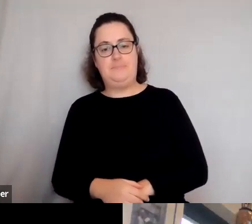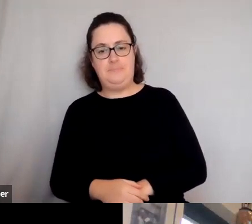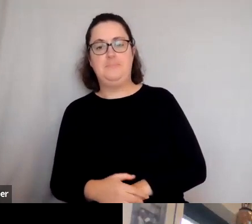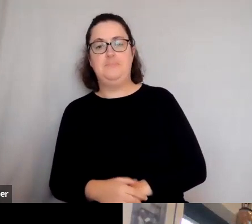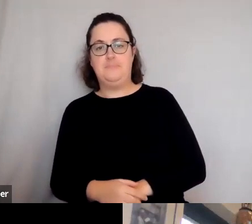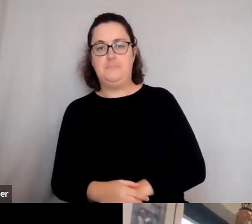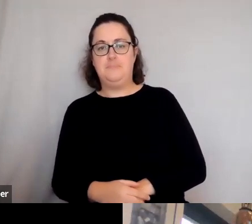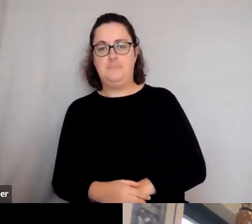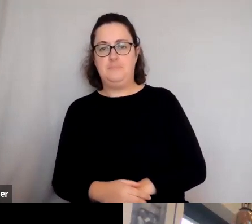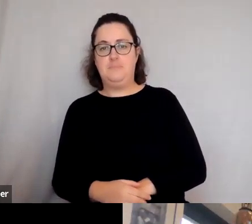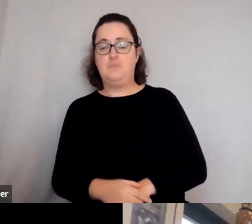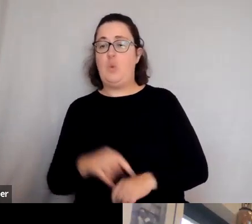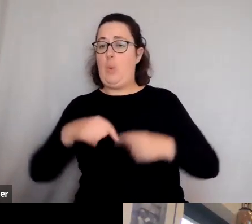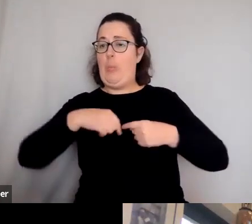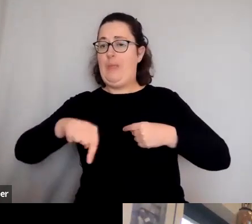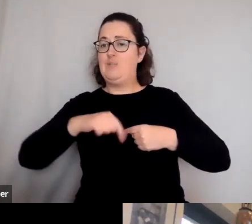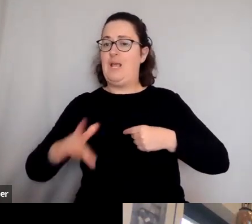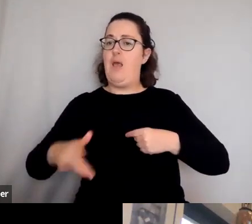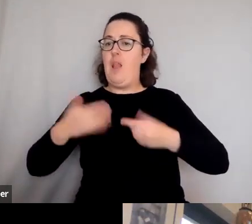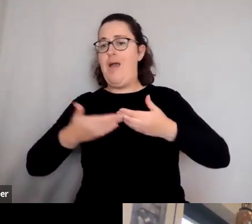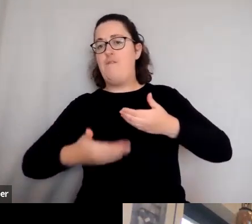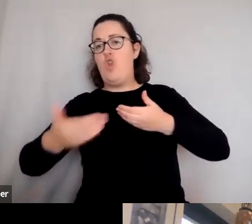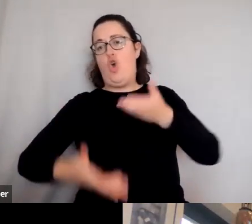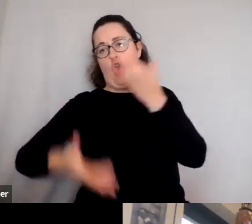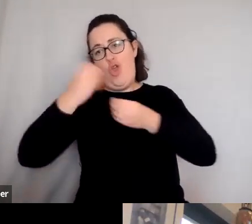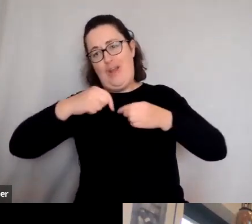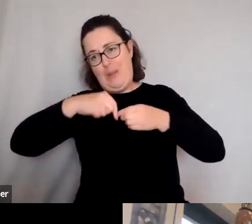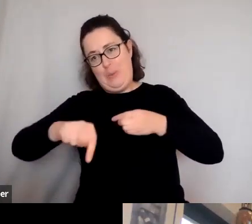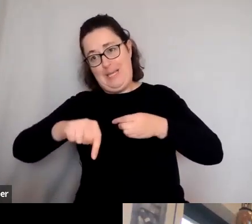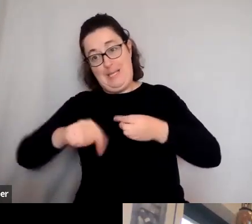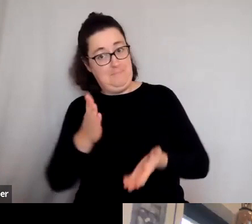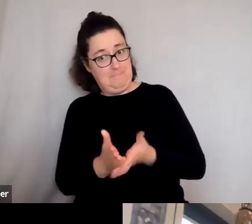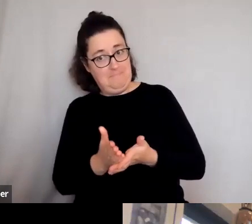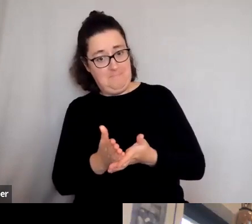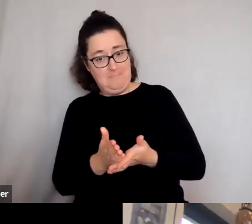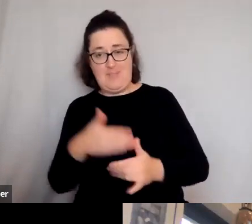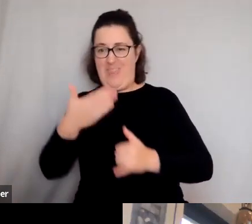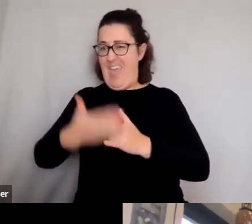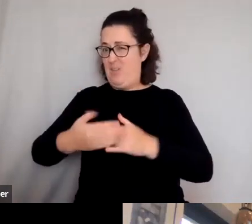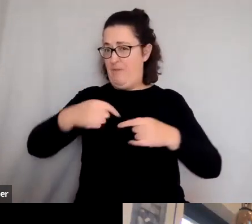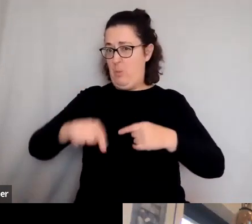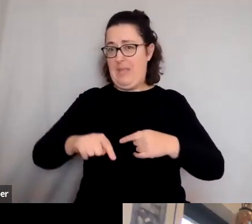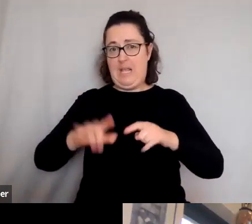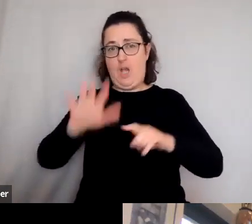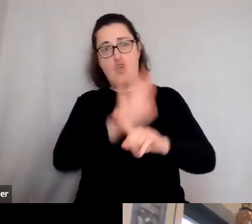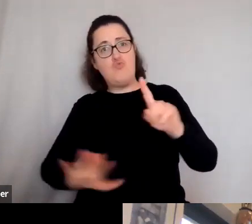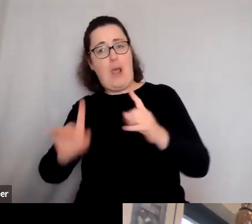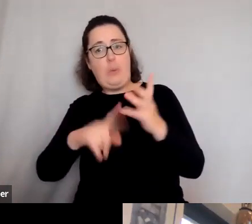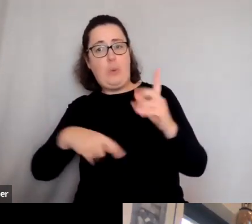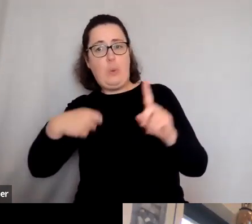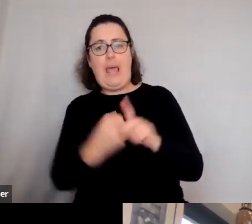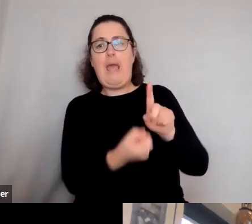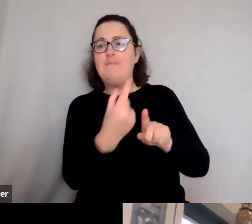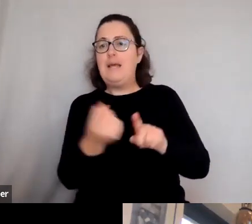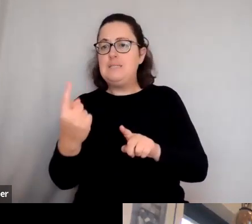as part of lifelong learning week, this is, uh, the culmination of lifelong learning week. We've had a lot of events all around the country and our colleagues